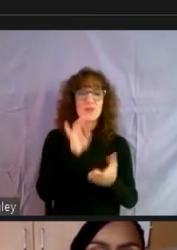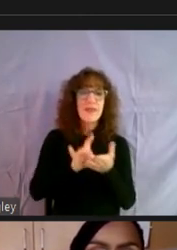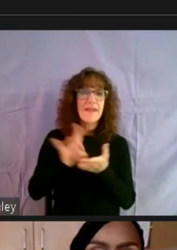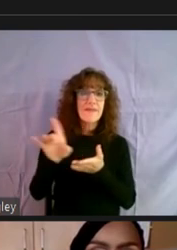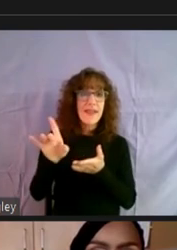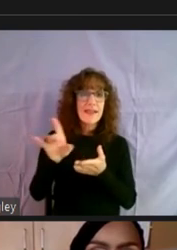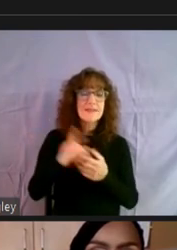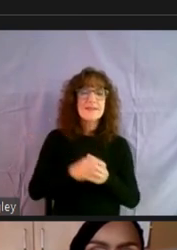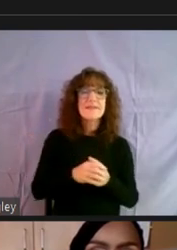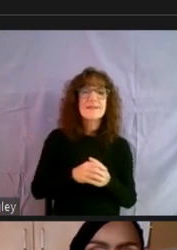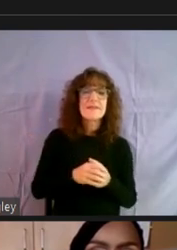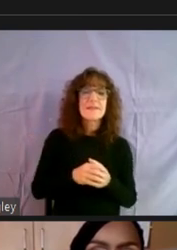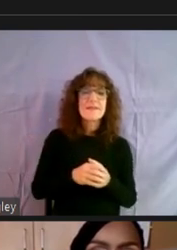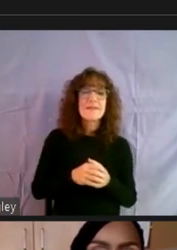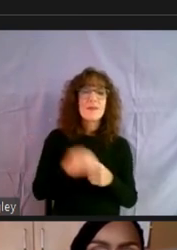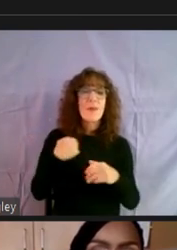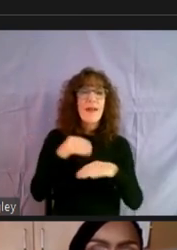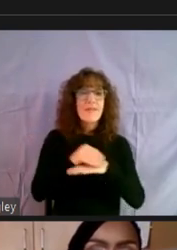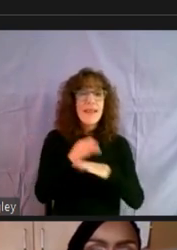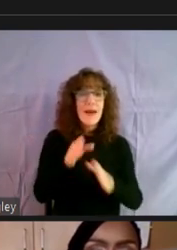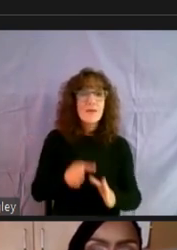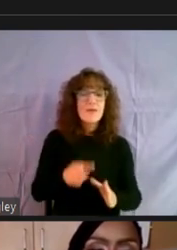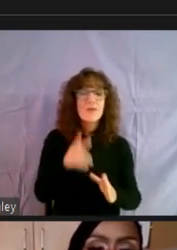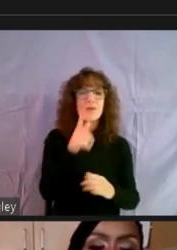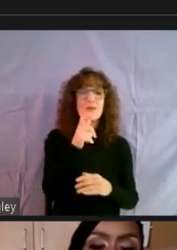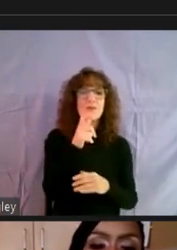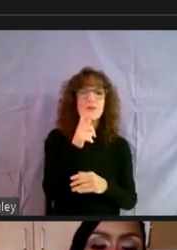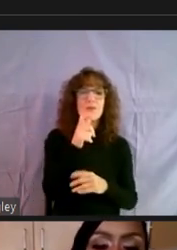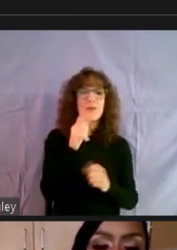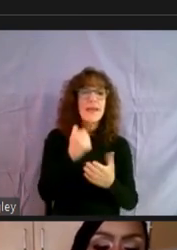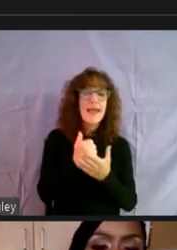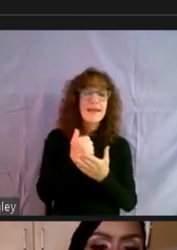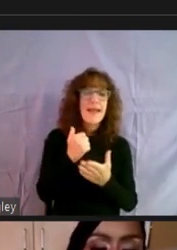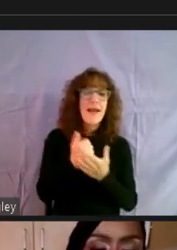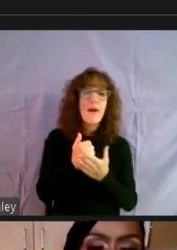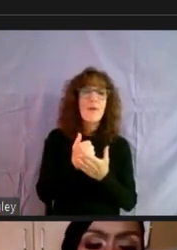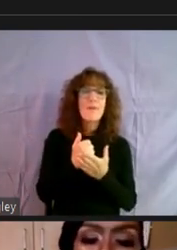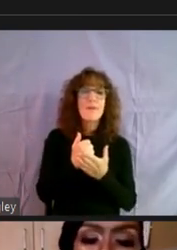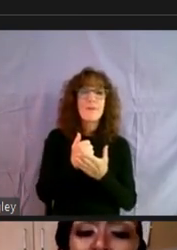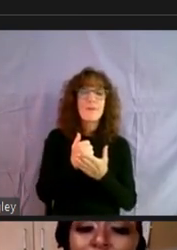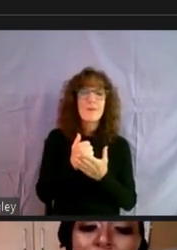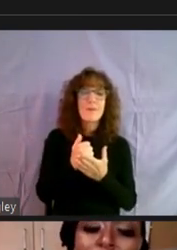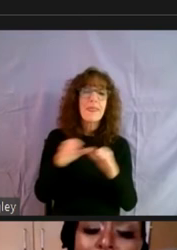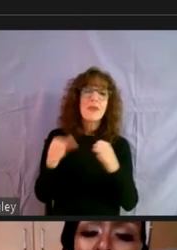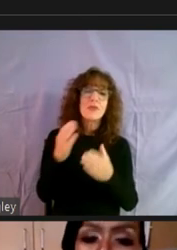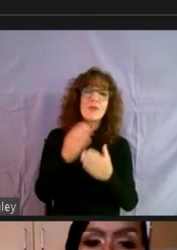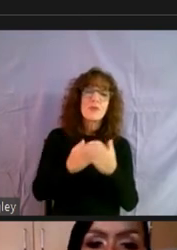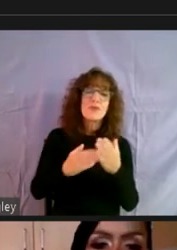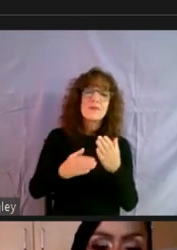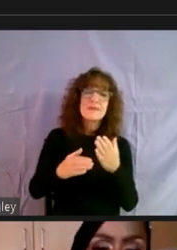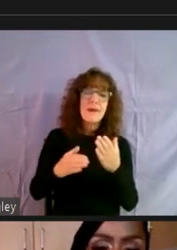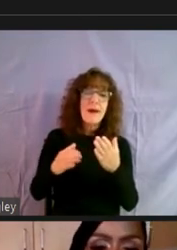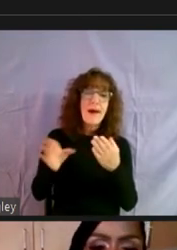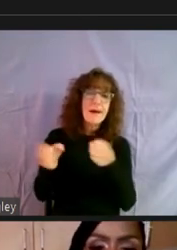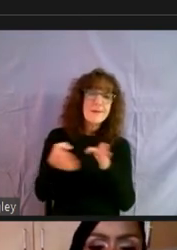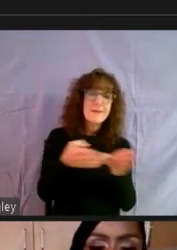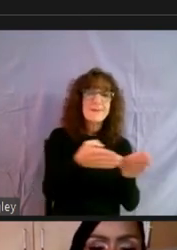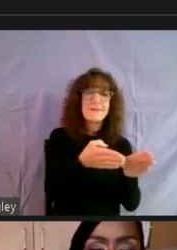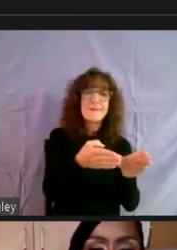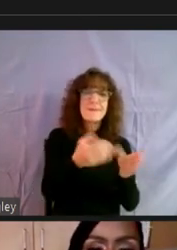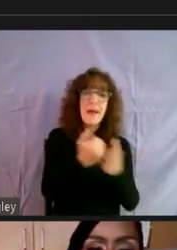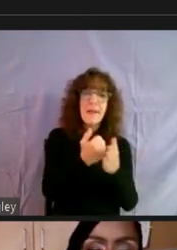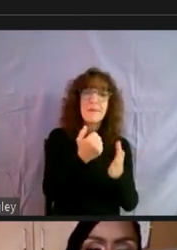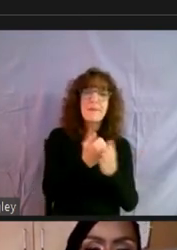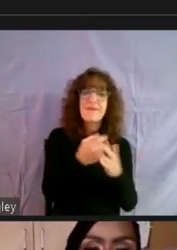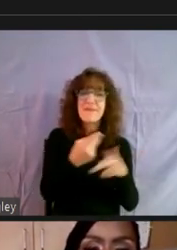we have, uh, counselors who are able to assist with that and do some diversion, um, work with them